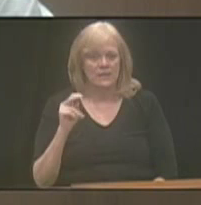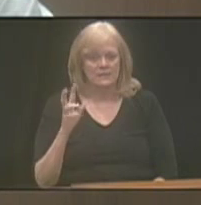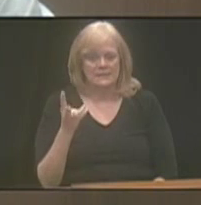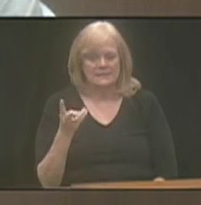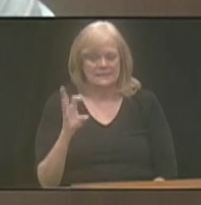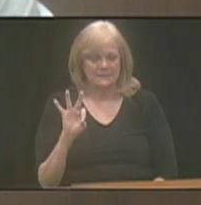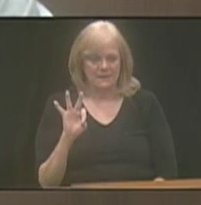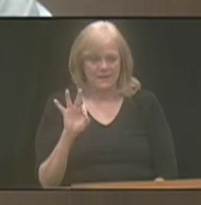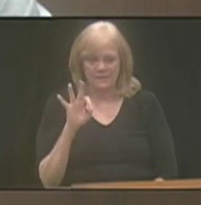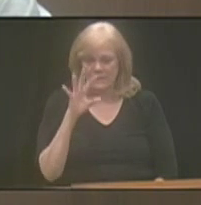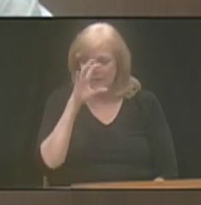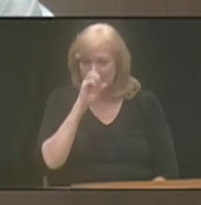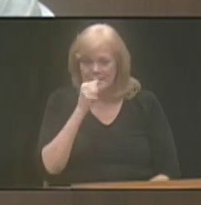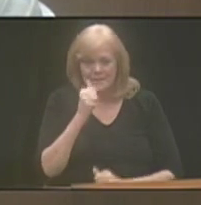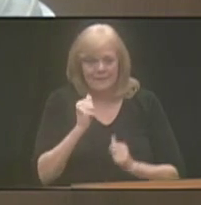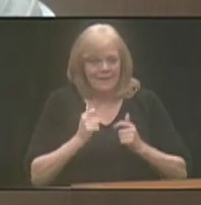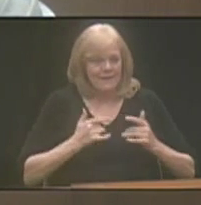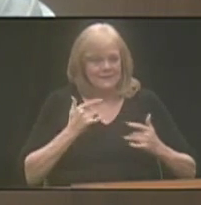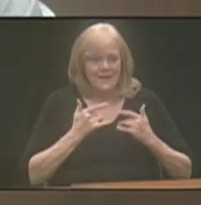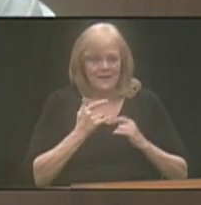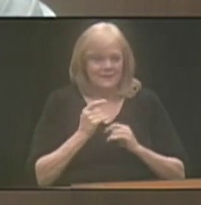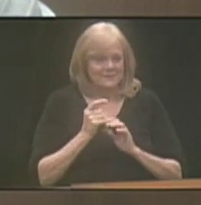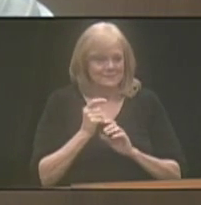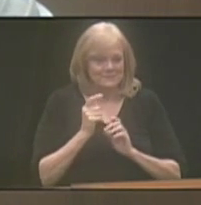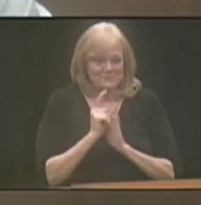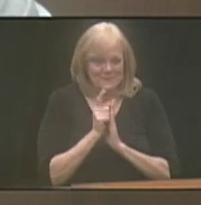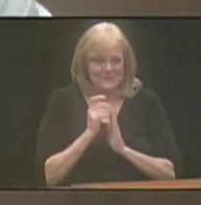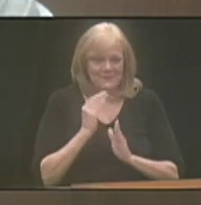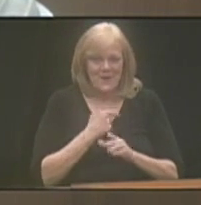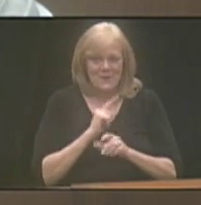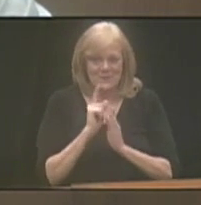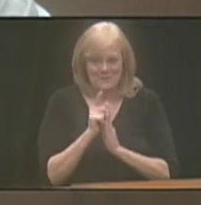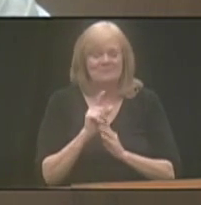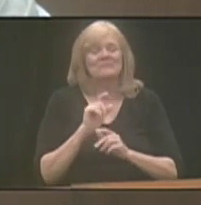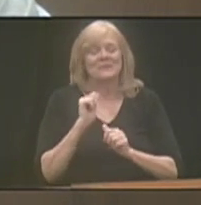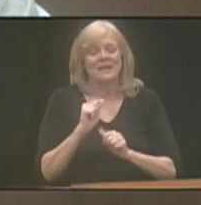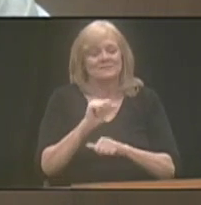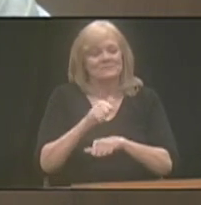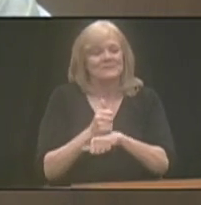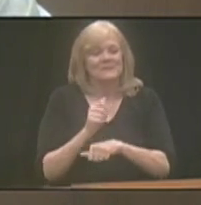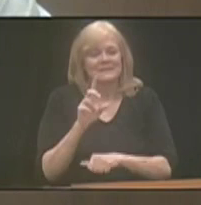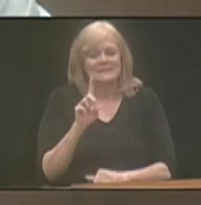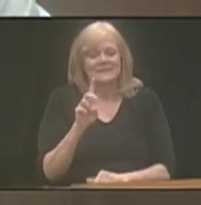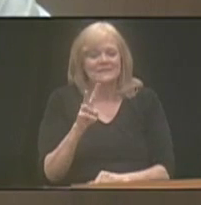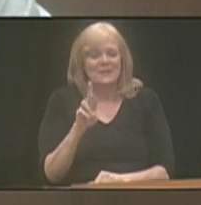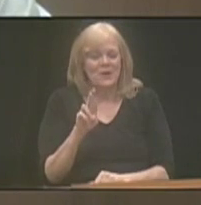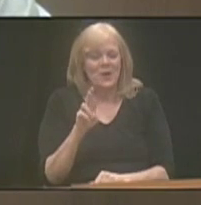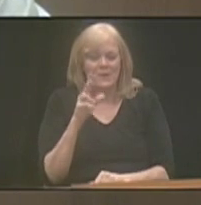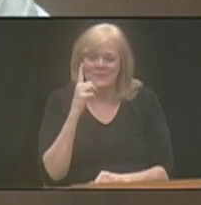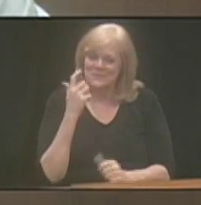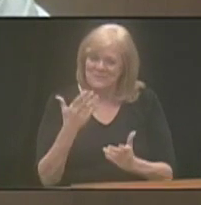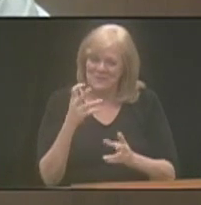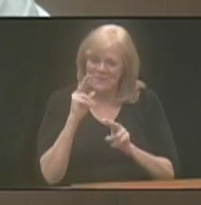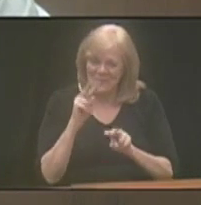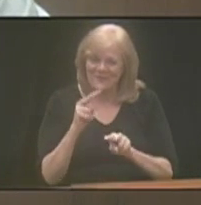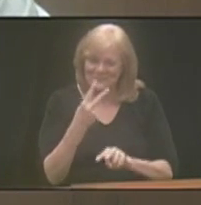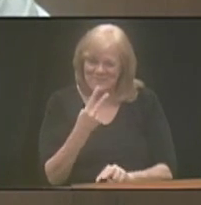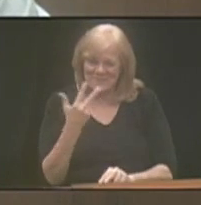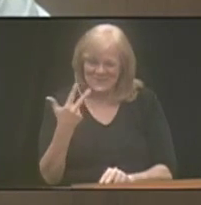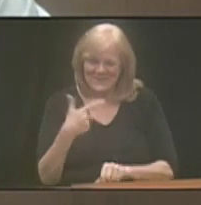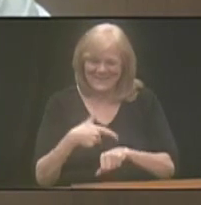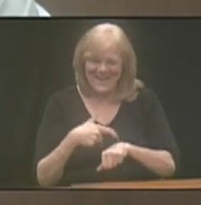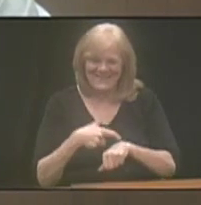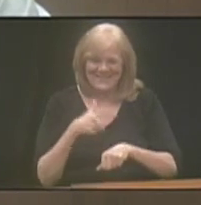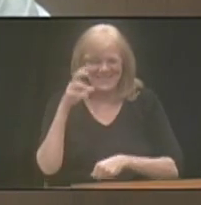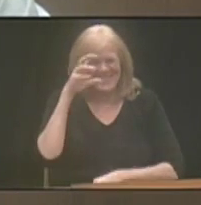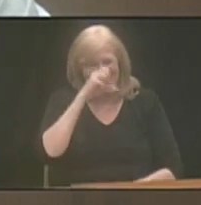So if you miss any exciting minutes of our meeting, please make sure to set your DVR, you know, because you probably want to watch it at least two or three